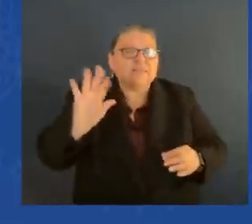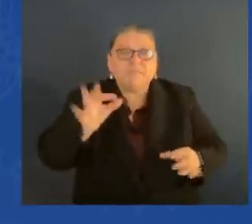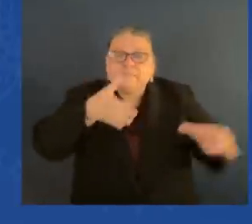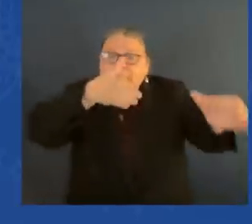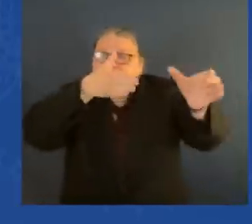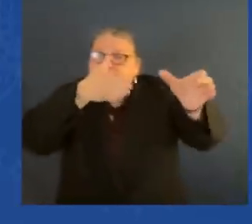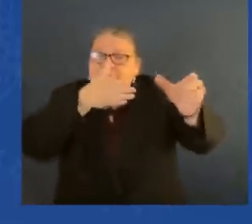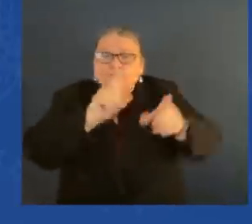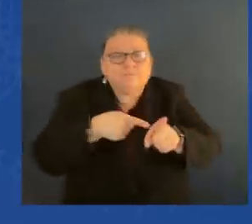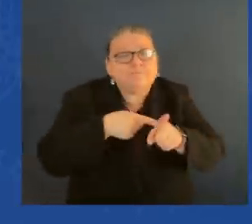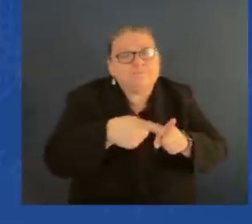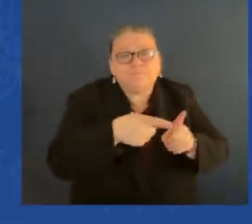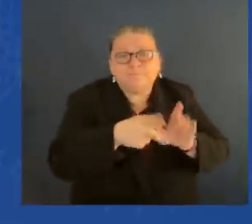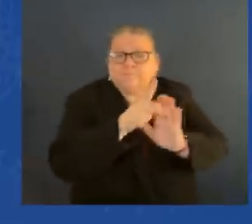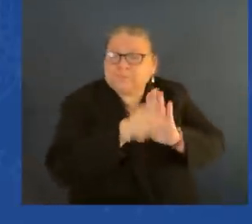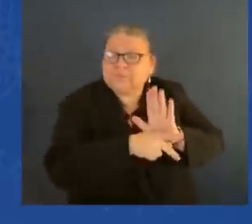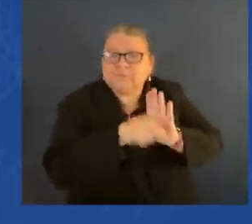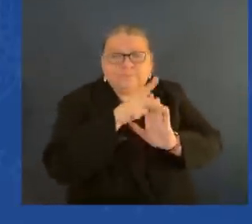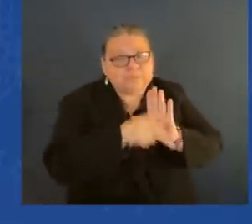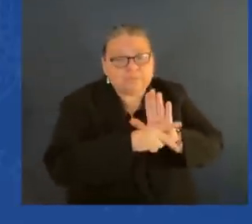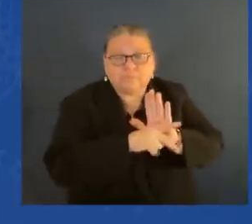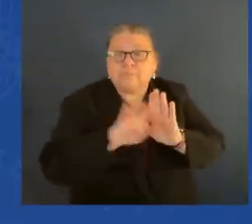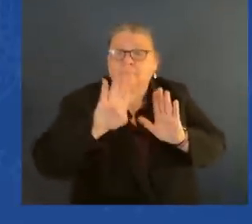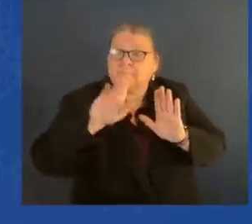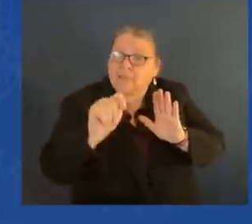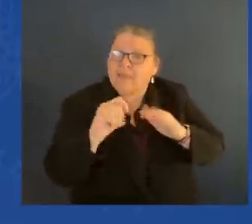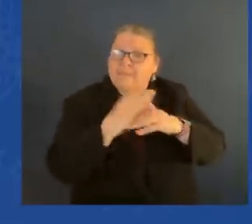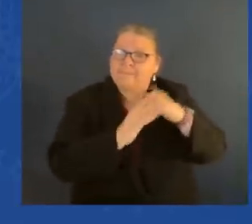relationship he built with President Jimmy Carter.